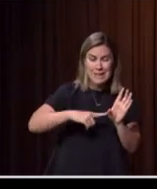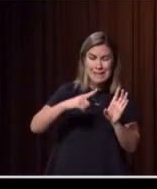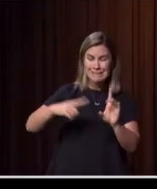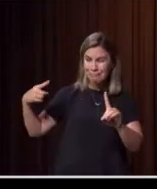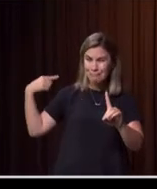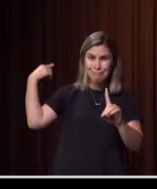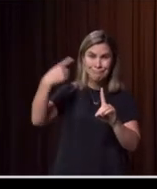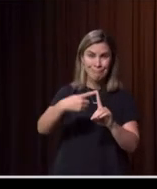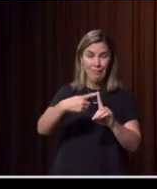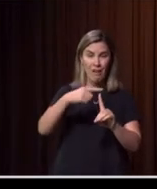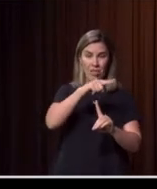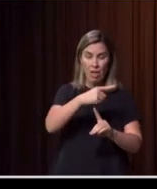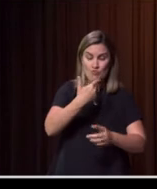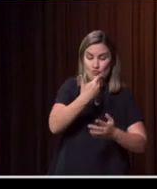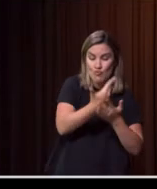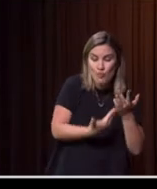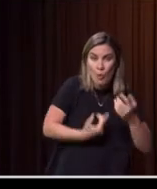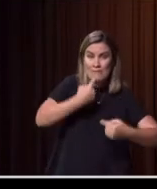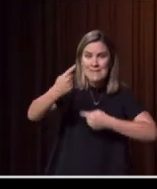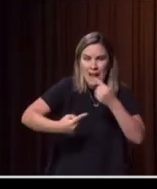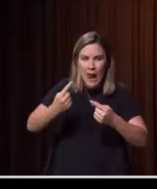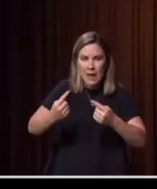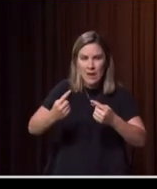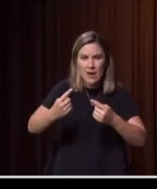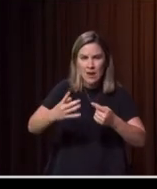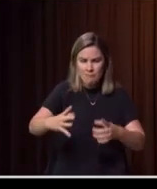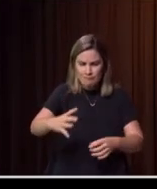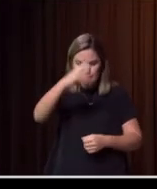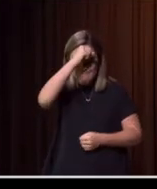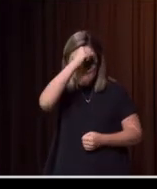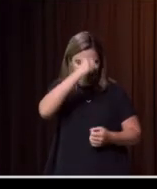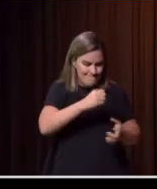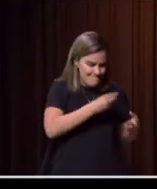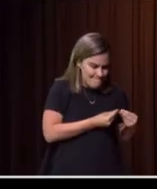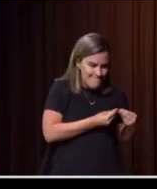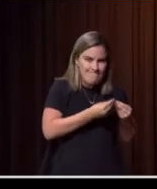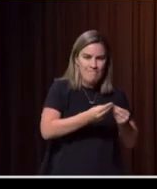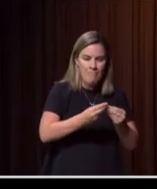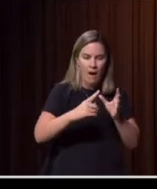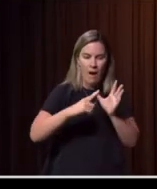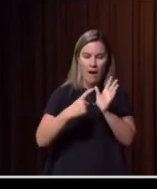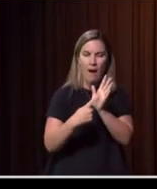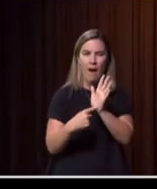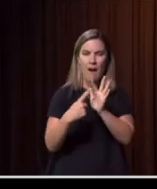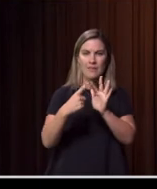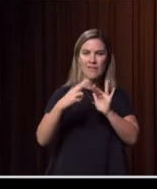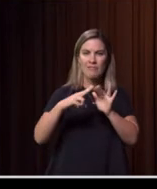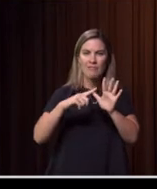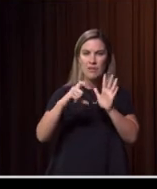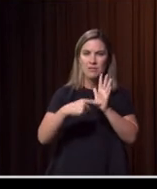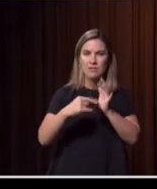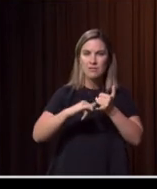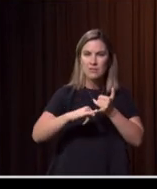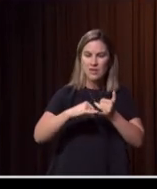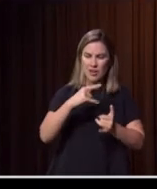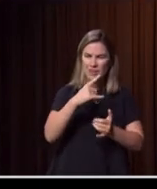storytelling, capturing artefacts at the time, imagery, being able to display that because you're capturing memories in